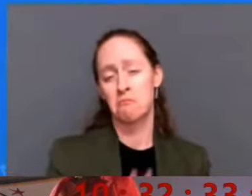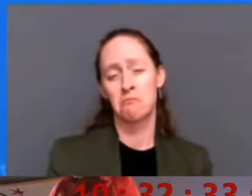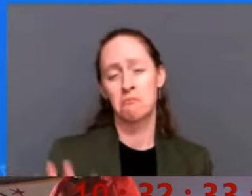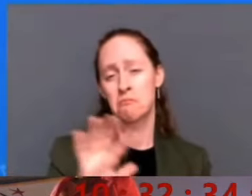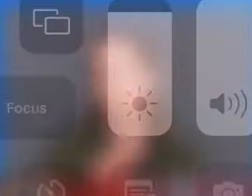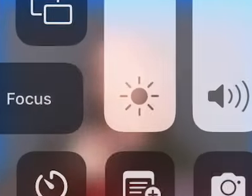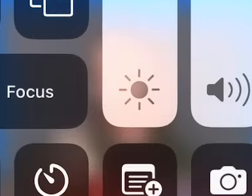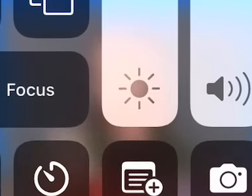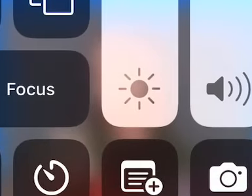Under normal times, so pre...